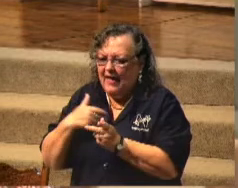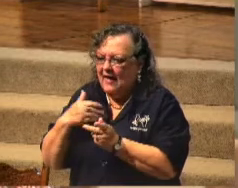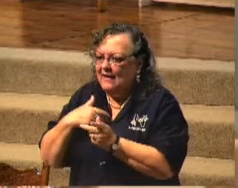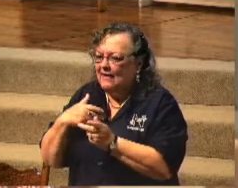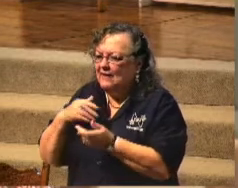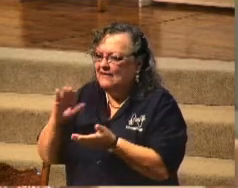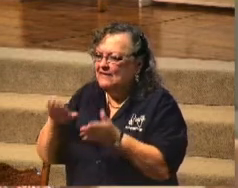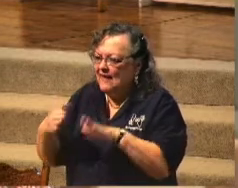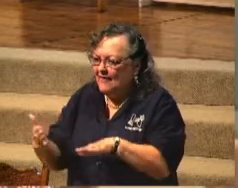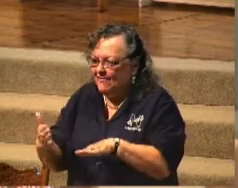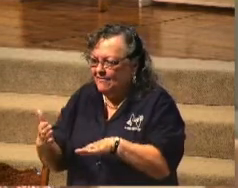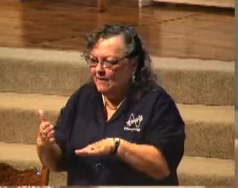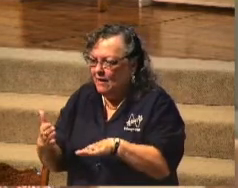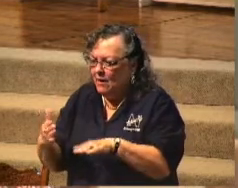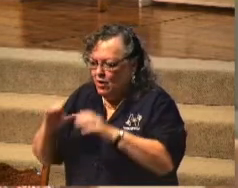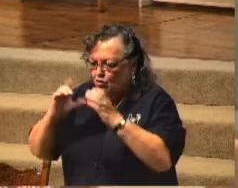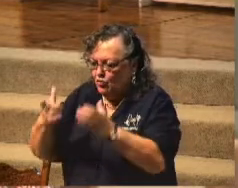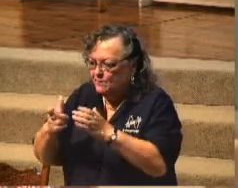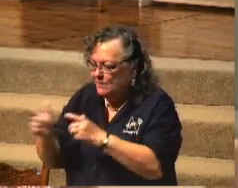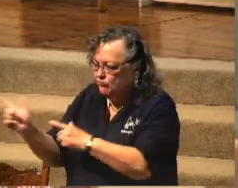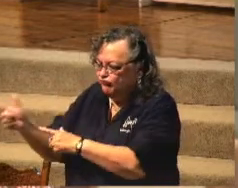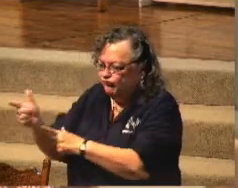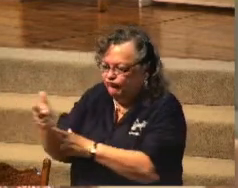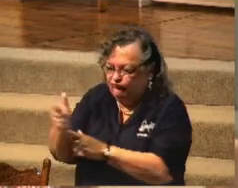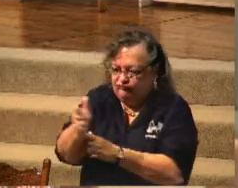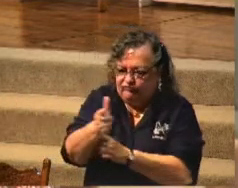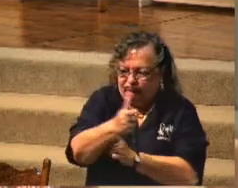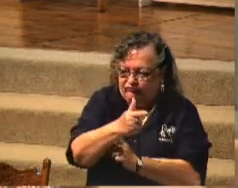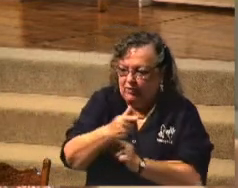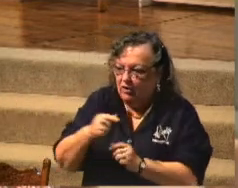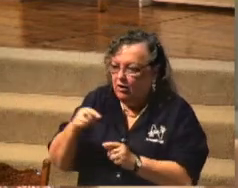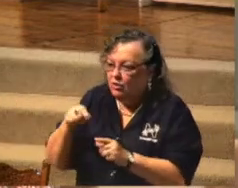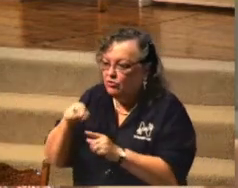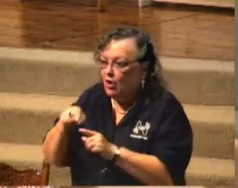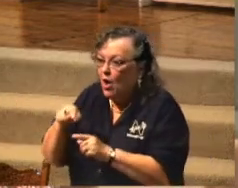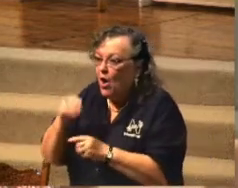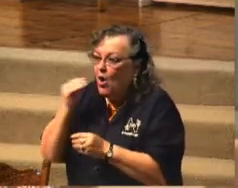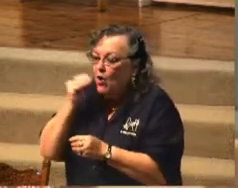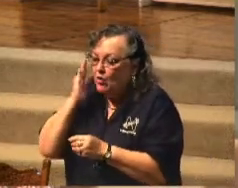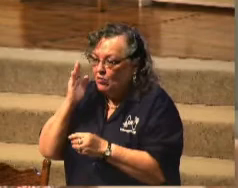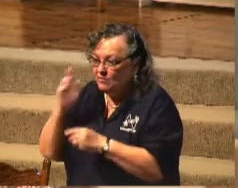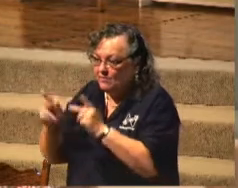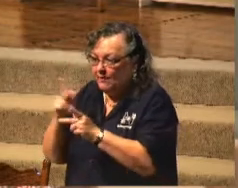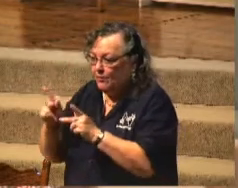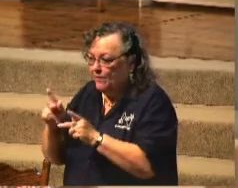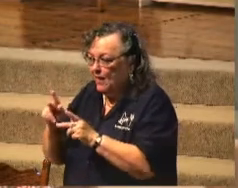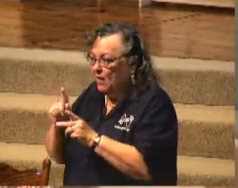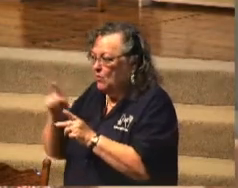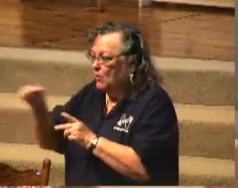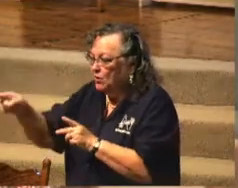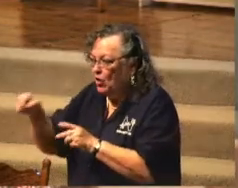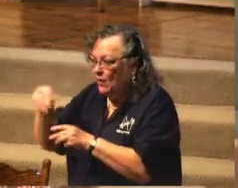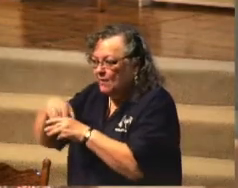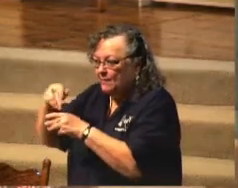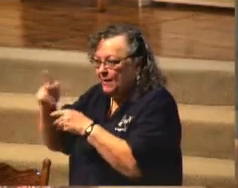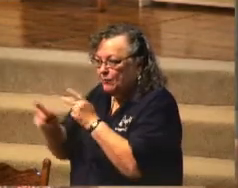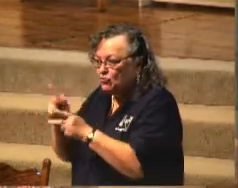as agents of the government to homes and to people in the neighborhoods. And they would murder them.